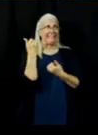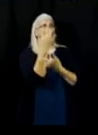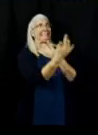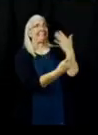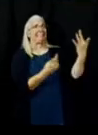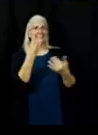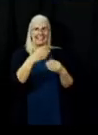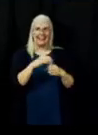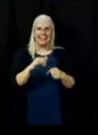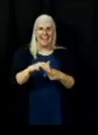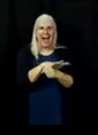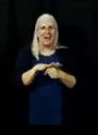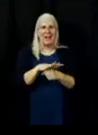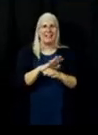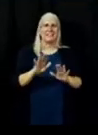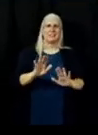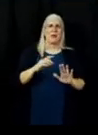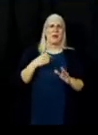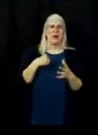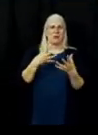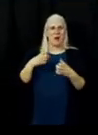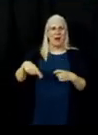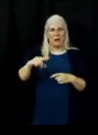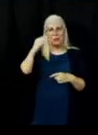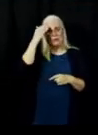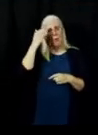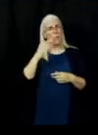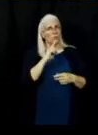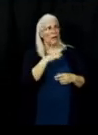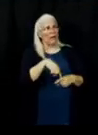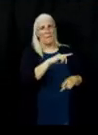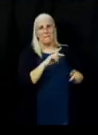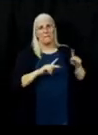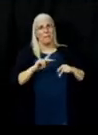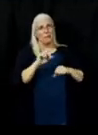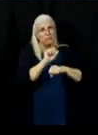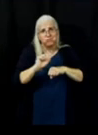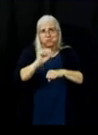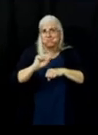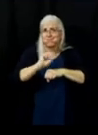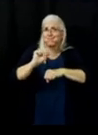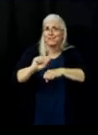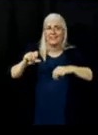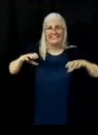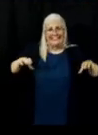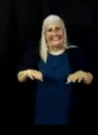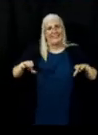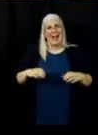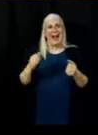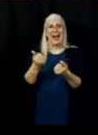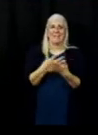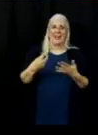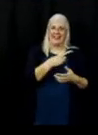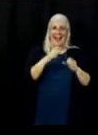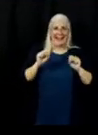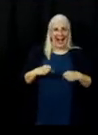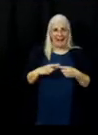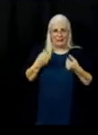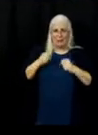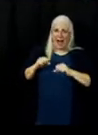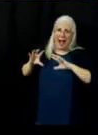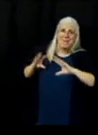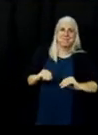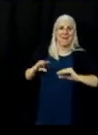And so I know that they're doing everything they can to get that control contained, to get line out there,